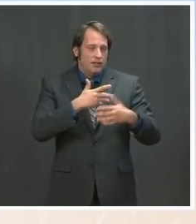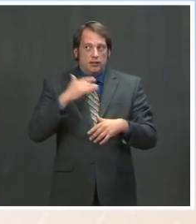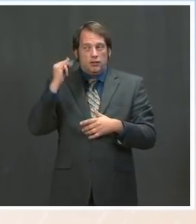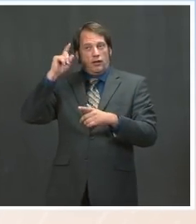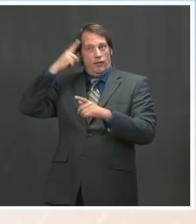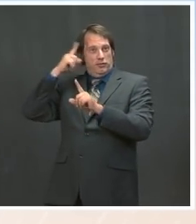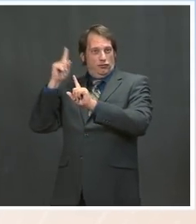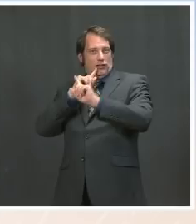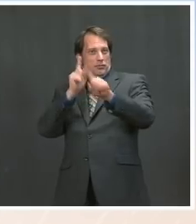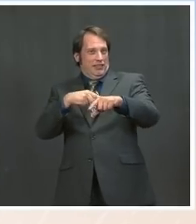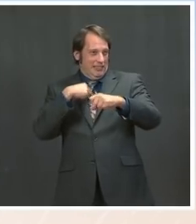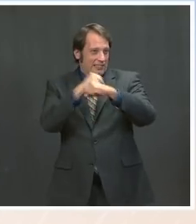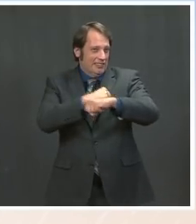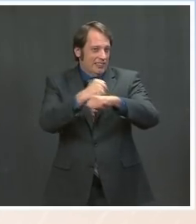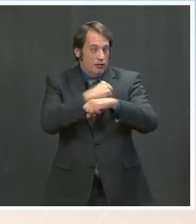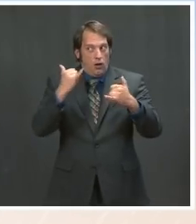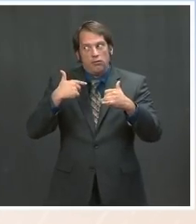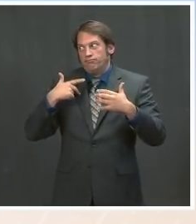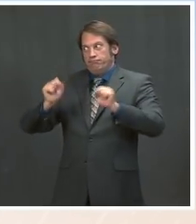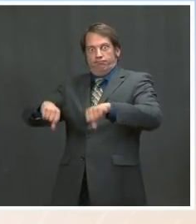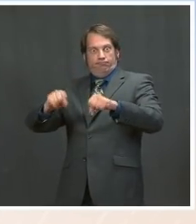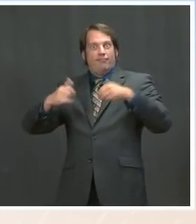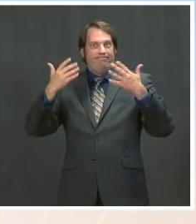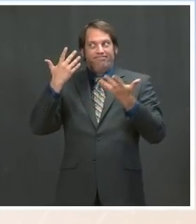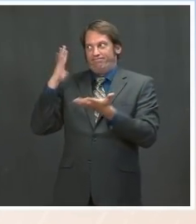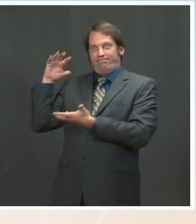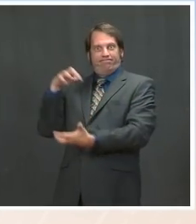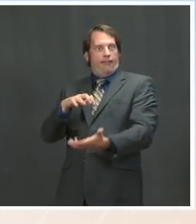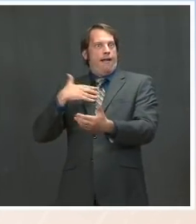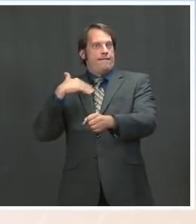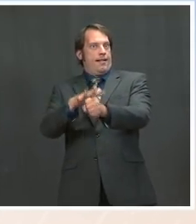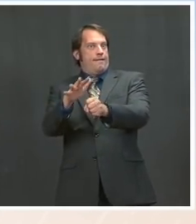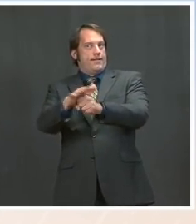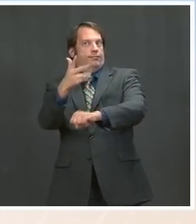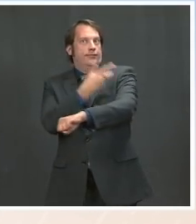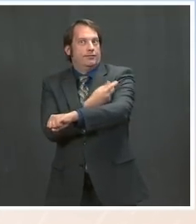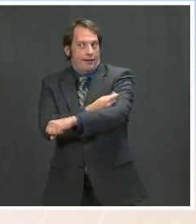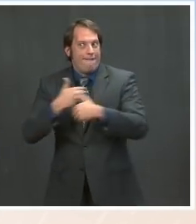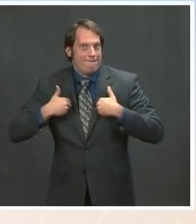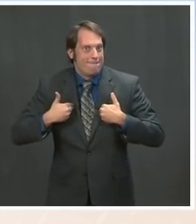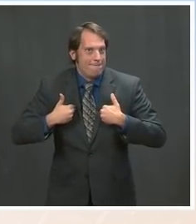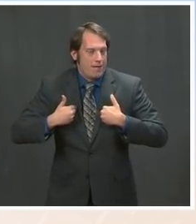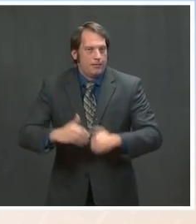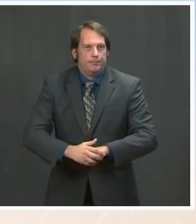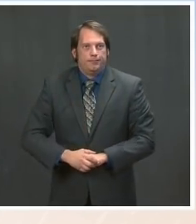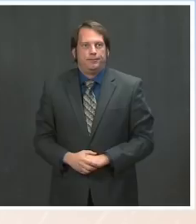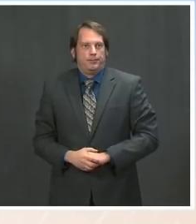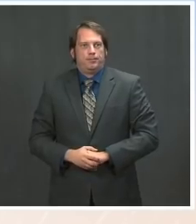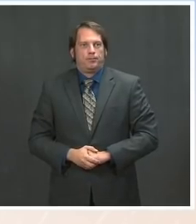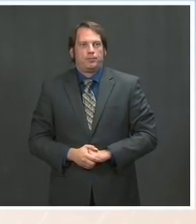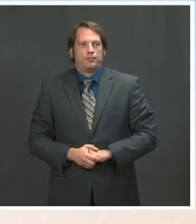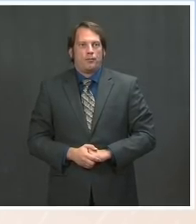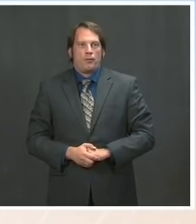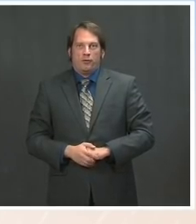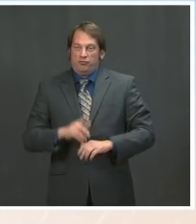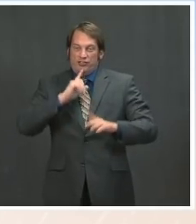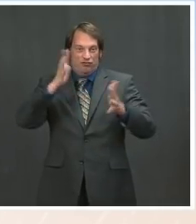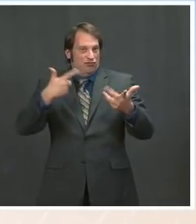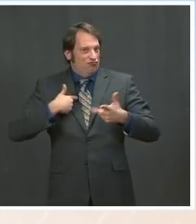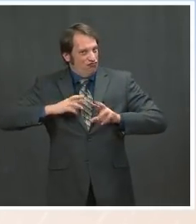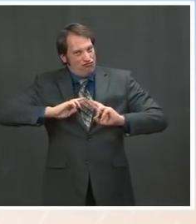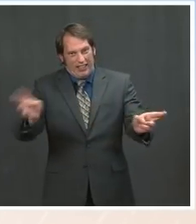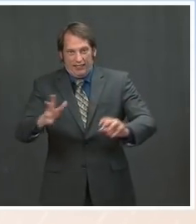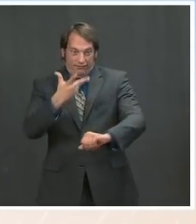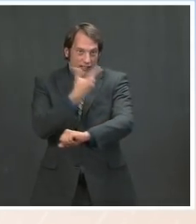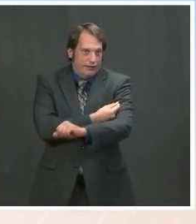adults to get vaccinated, thousands of vaccinators — we will have, I should say — thousands of vaccinators ready to get people vaccinated, and more